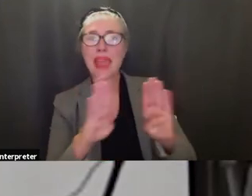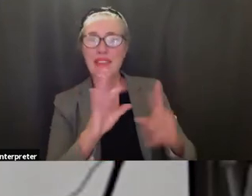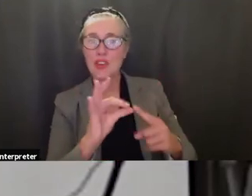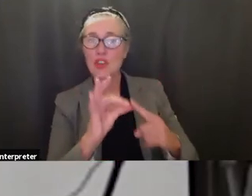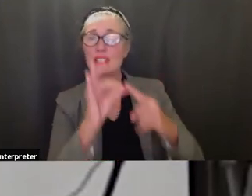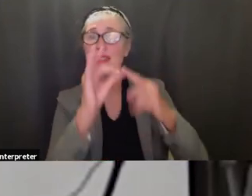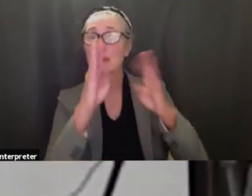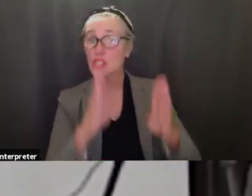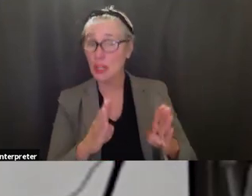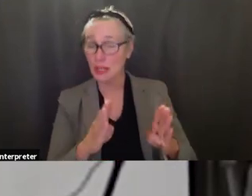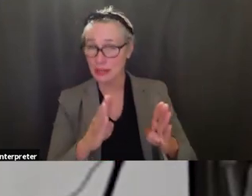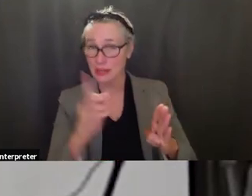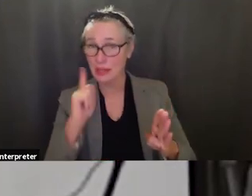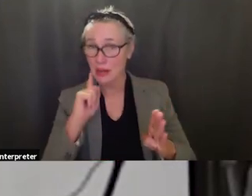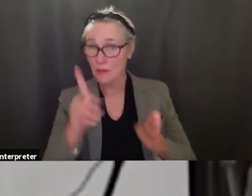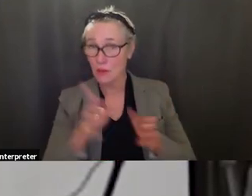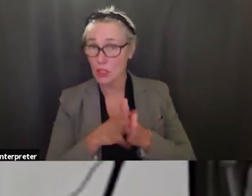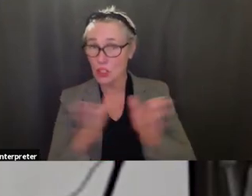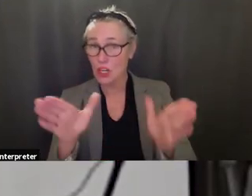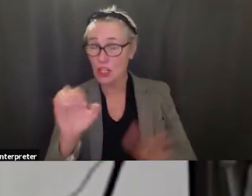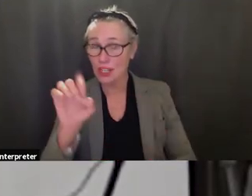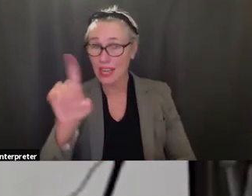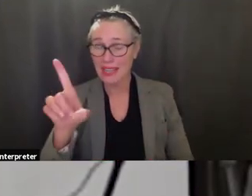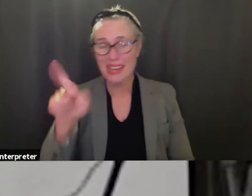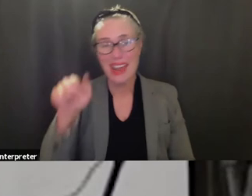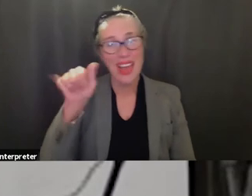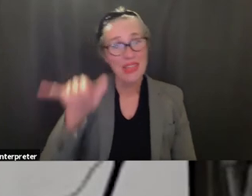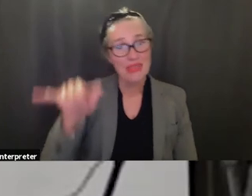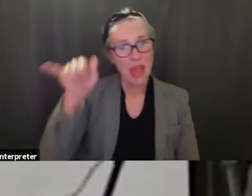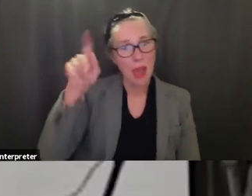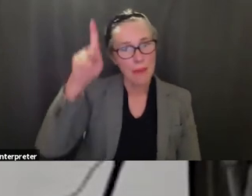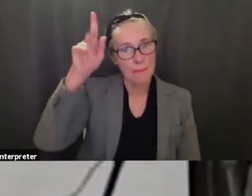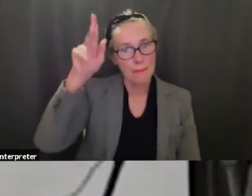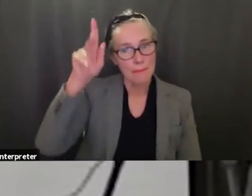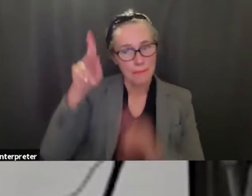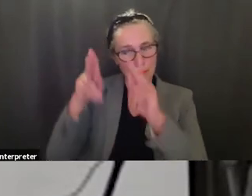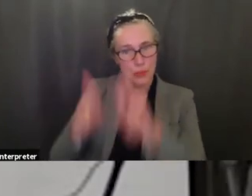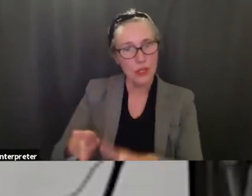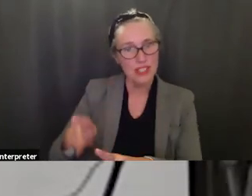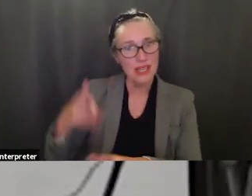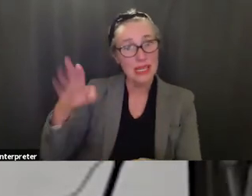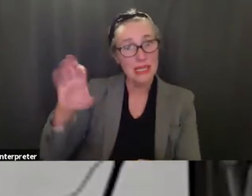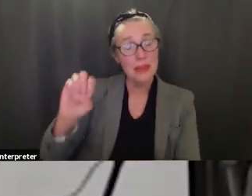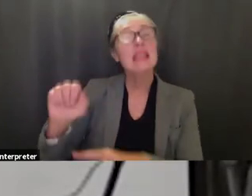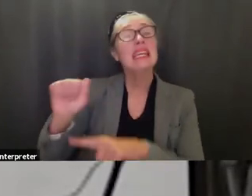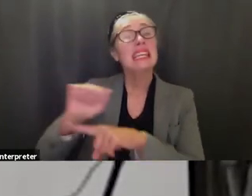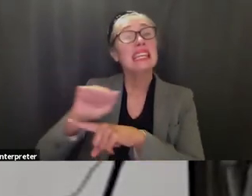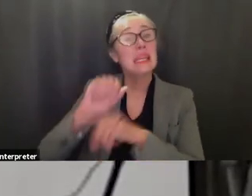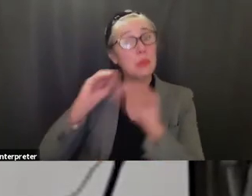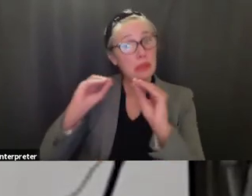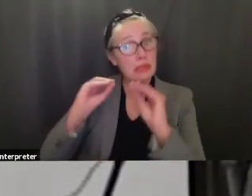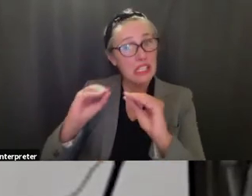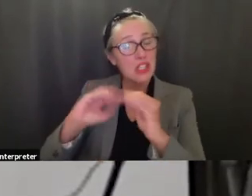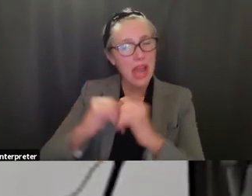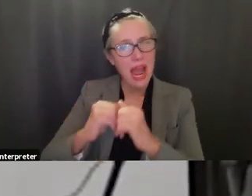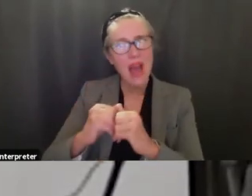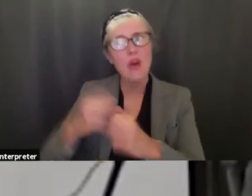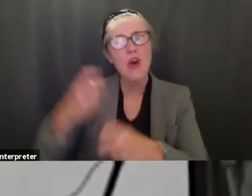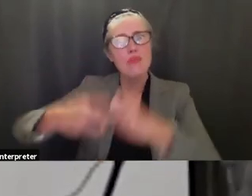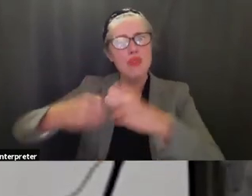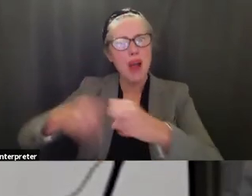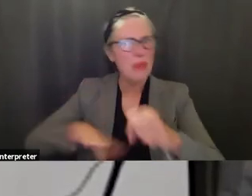and he is going to be doing those de-escalation trainings specifically